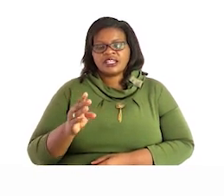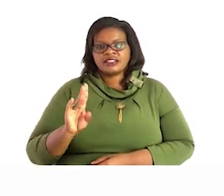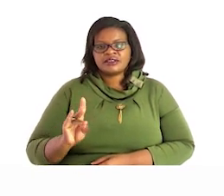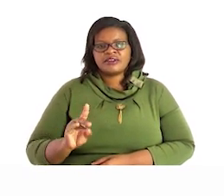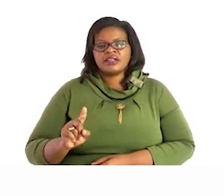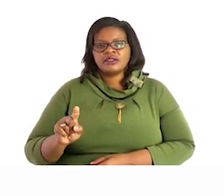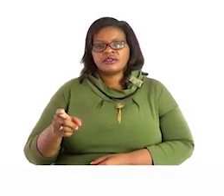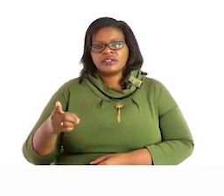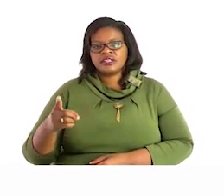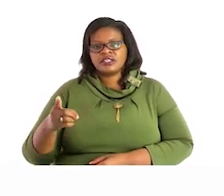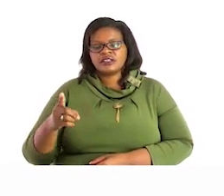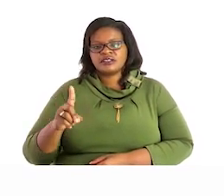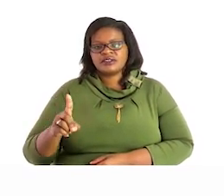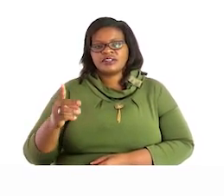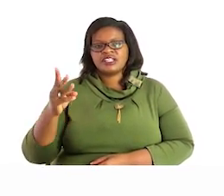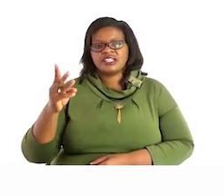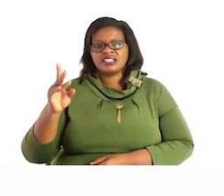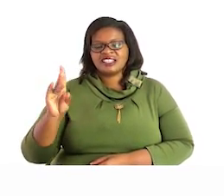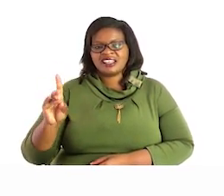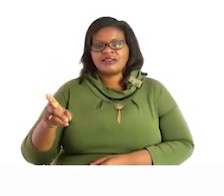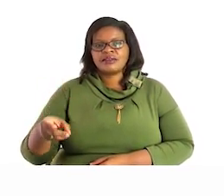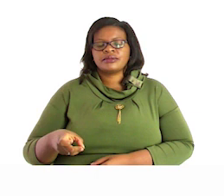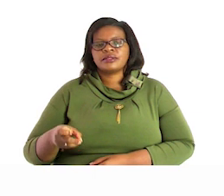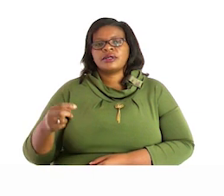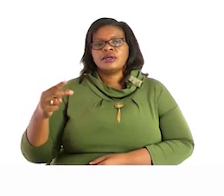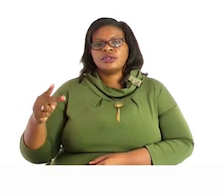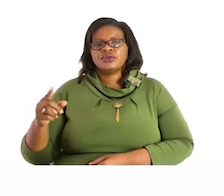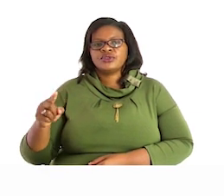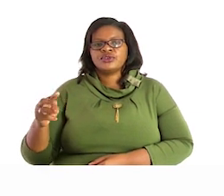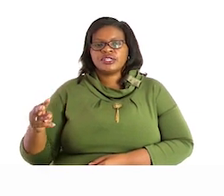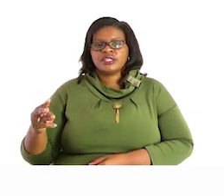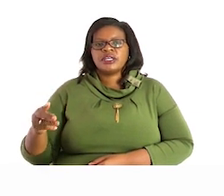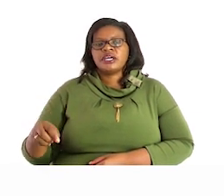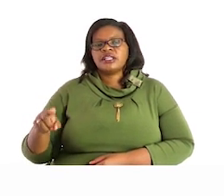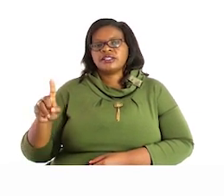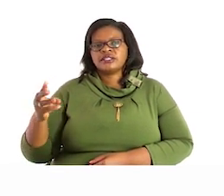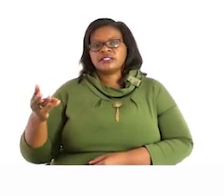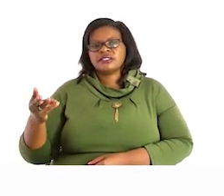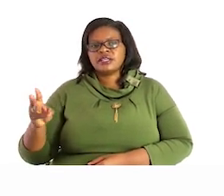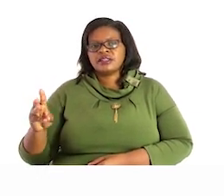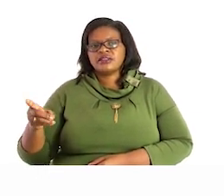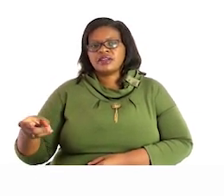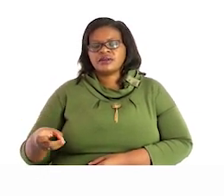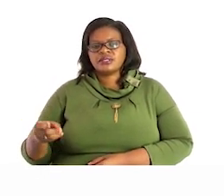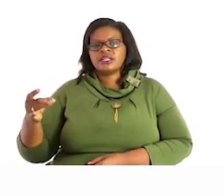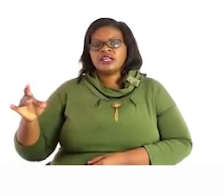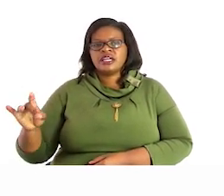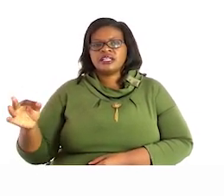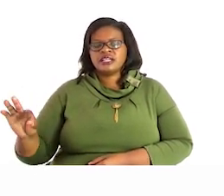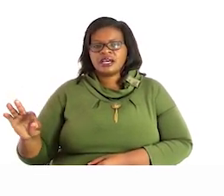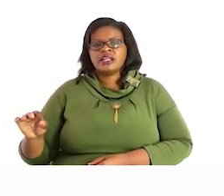213 16000 and 89 18000